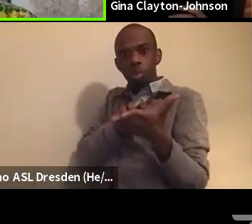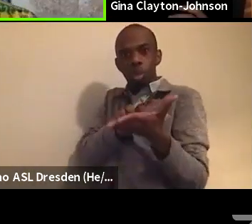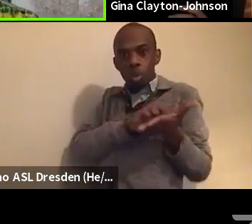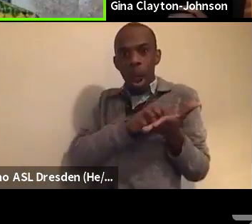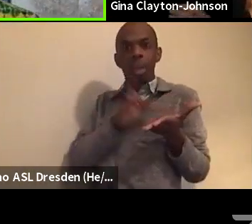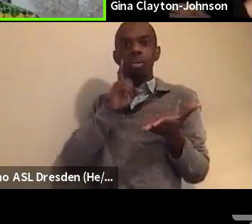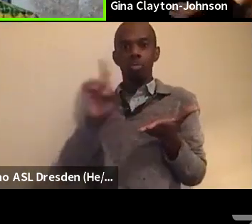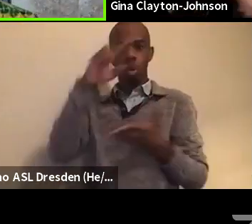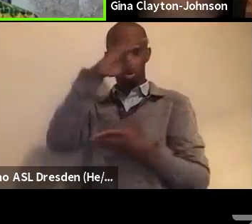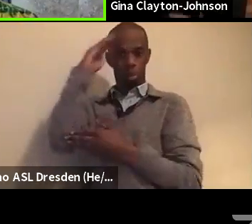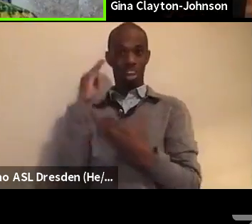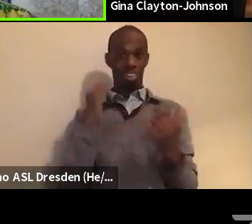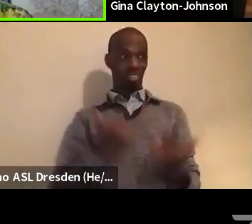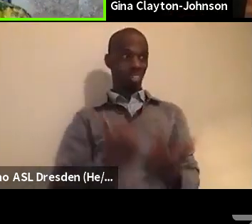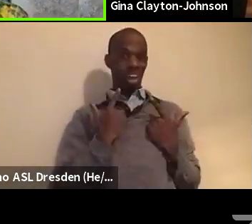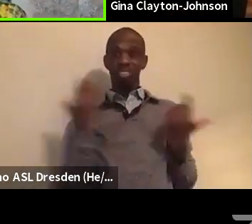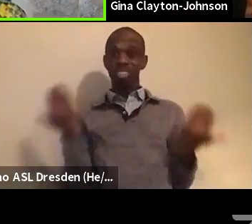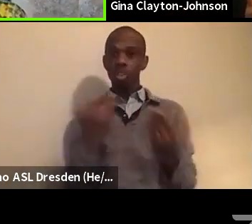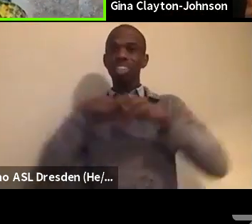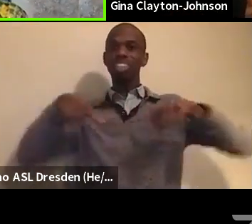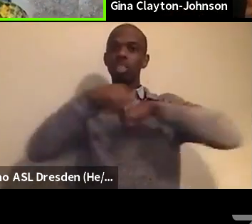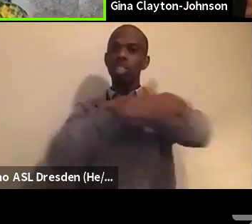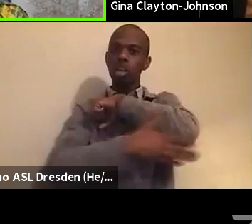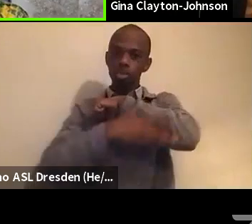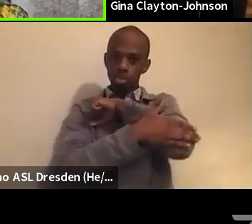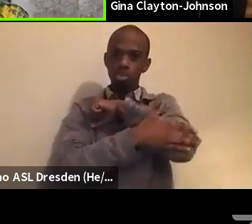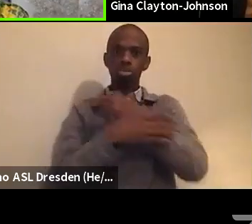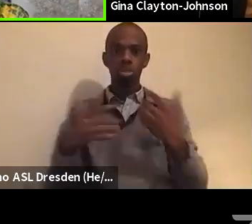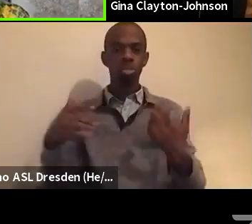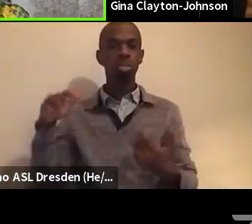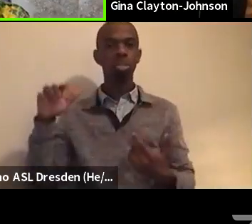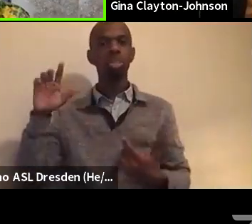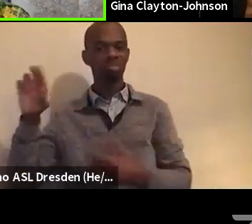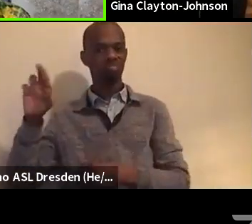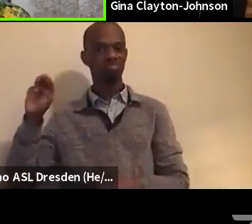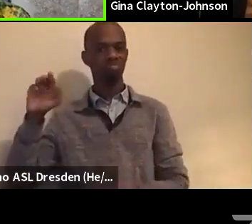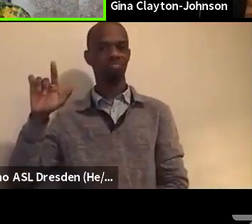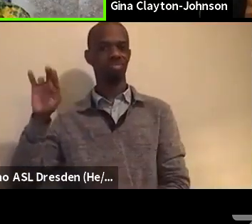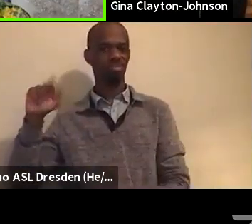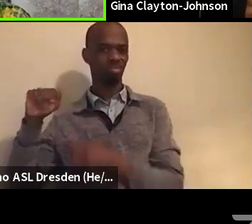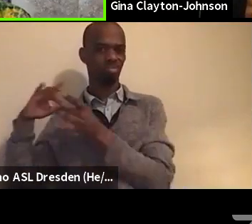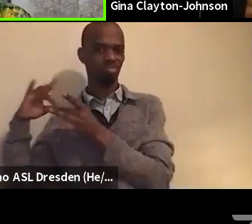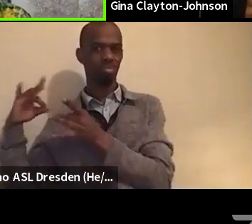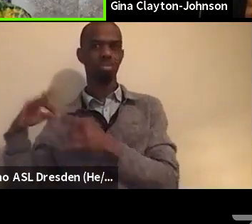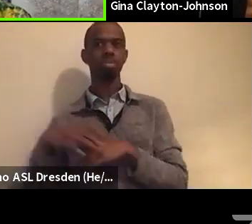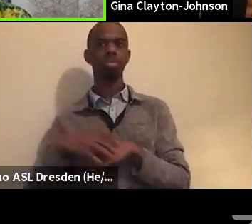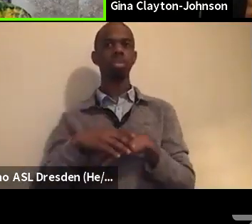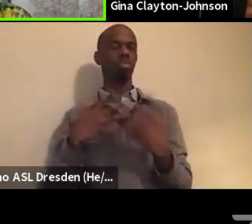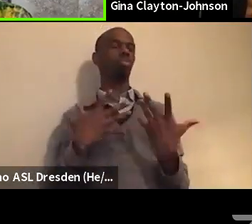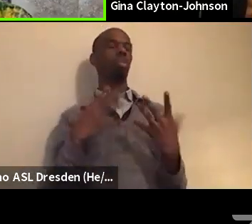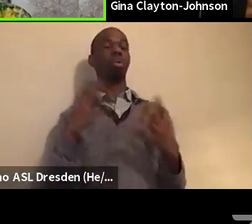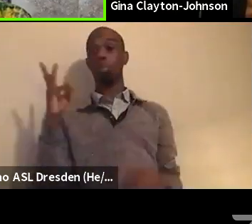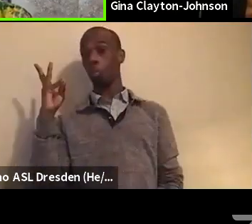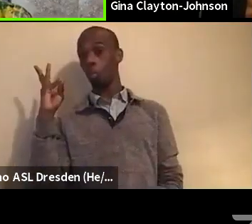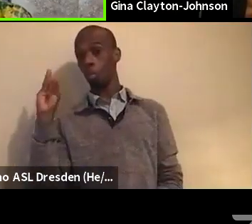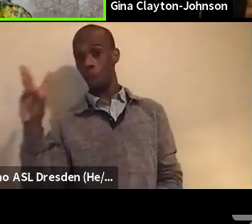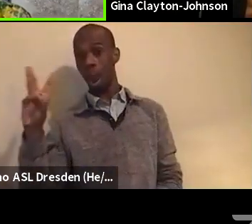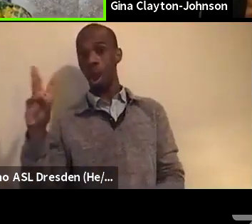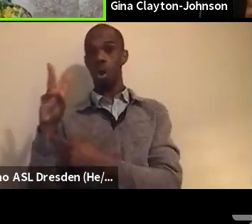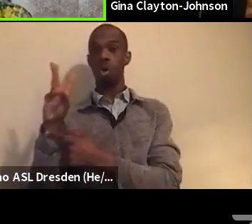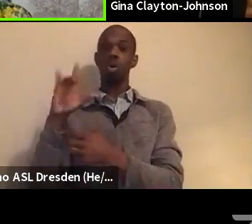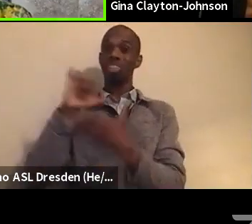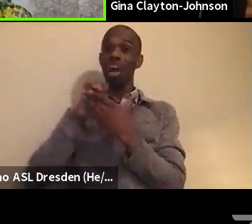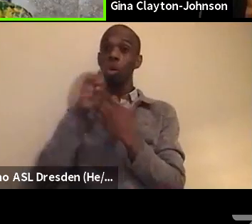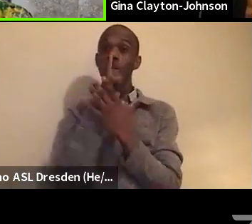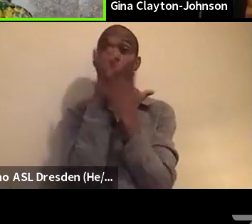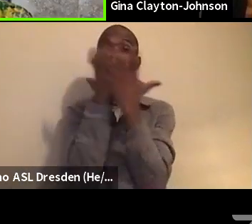That's really, really beautiful. And I don't, I mean, who talks about legislation as beautiful, right? But it